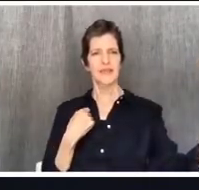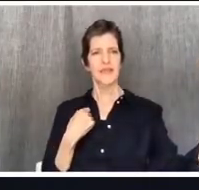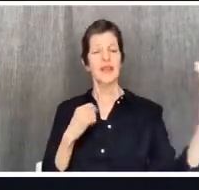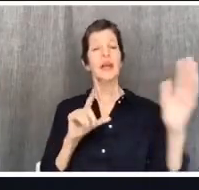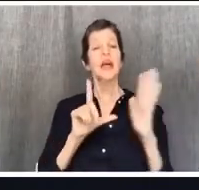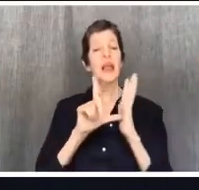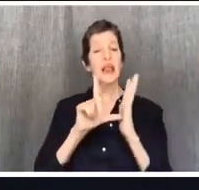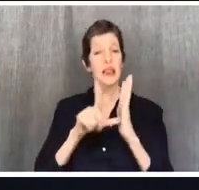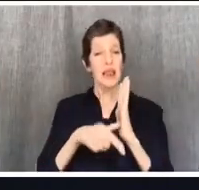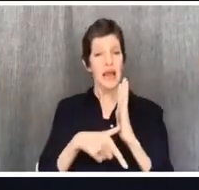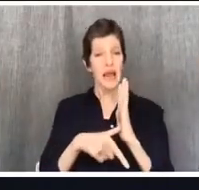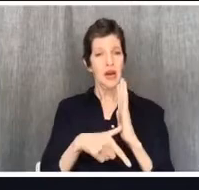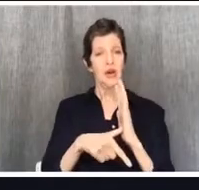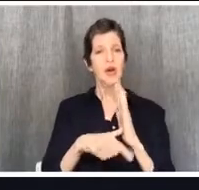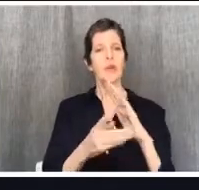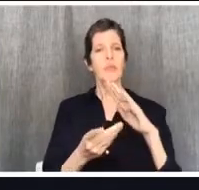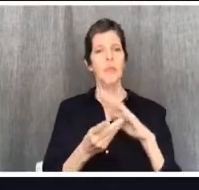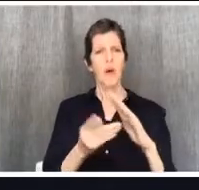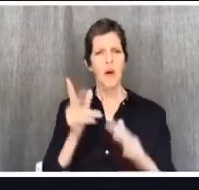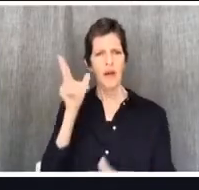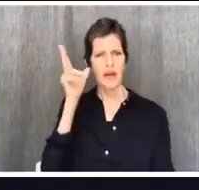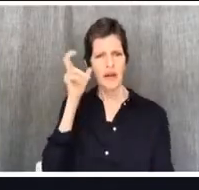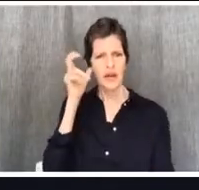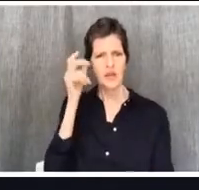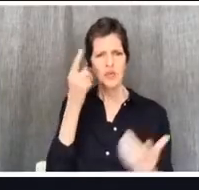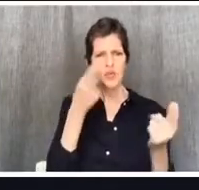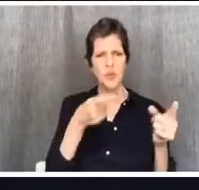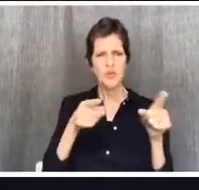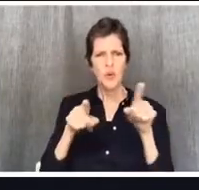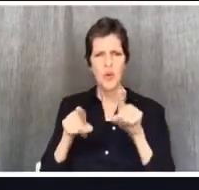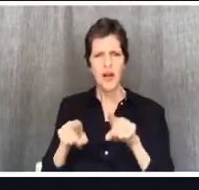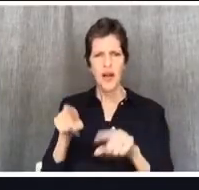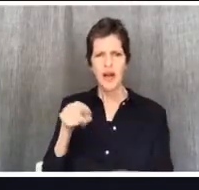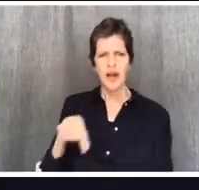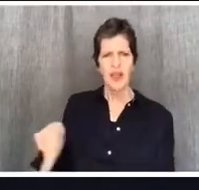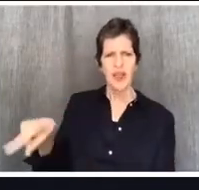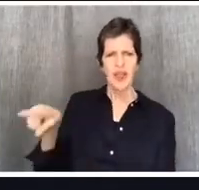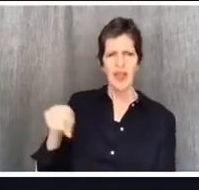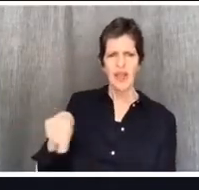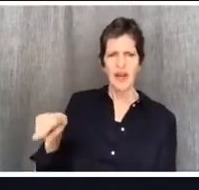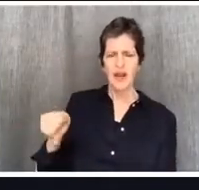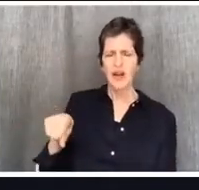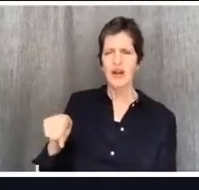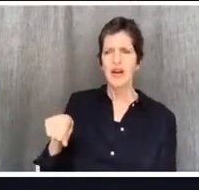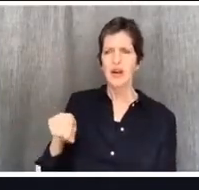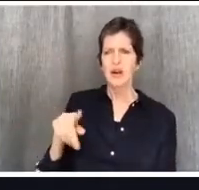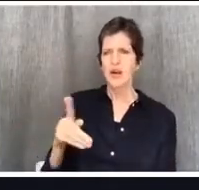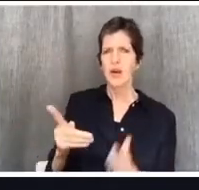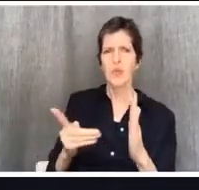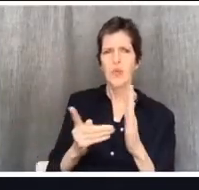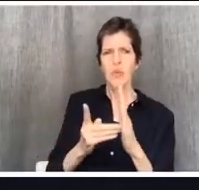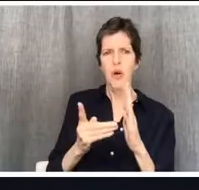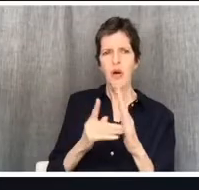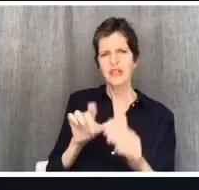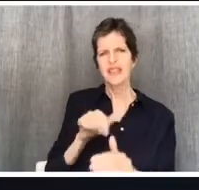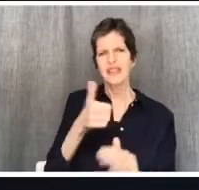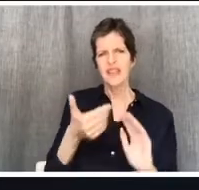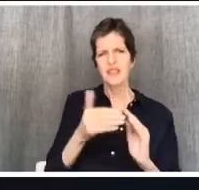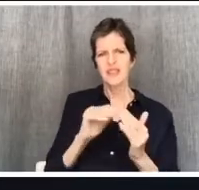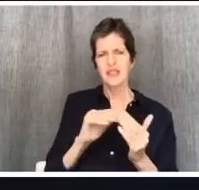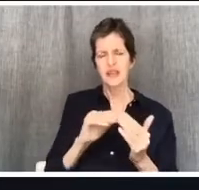this church that he pastored, this church that he sacrificed for. And the reports are dramatic and the reports are disturbing.